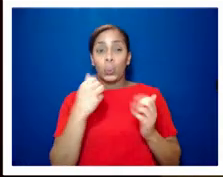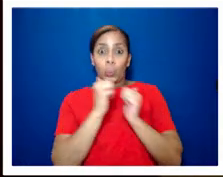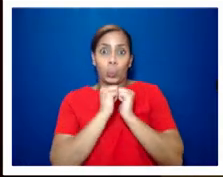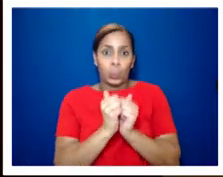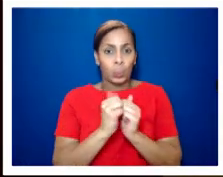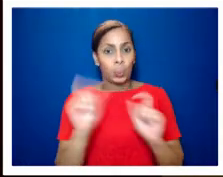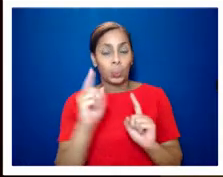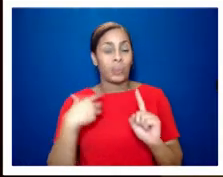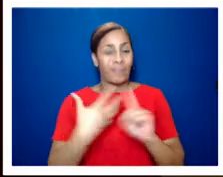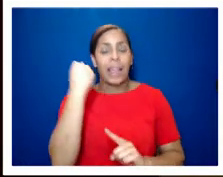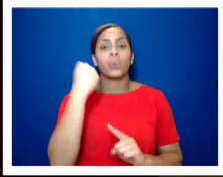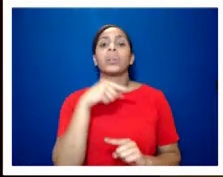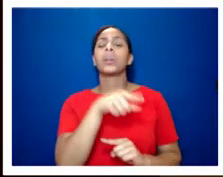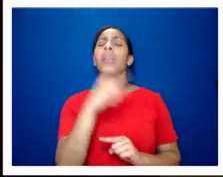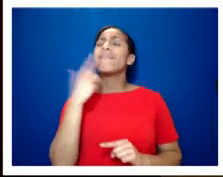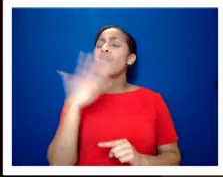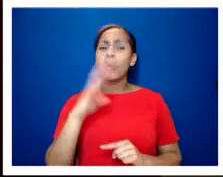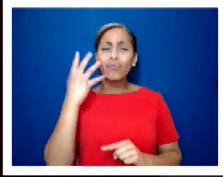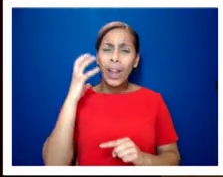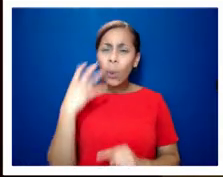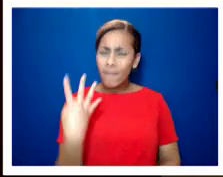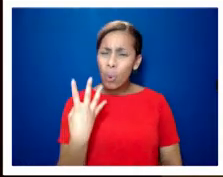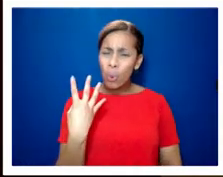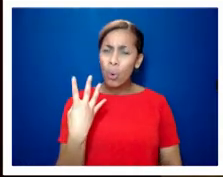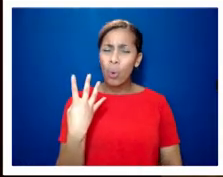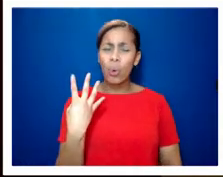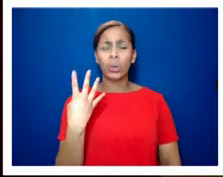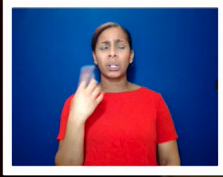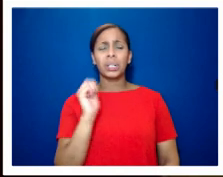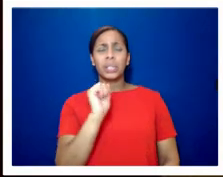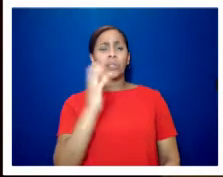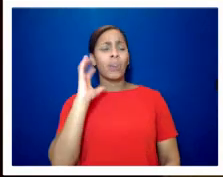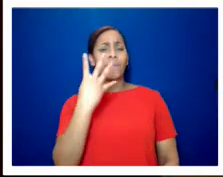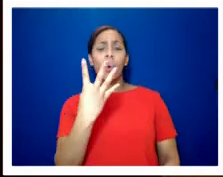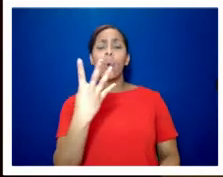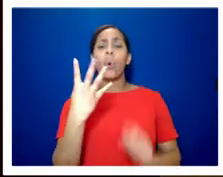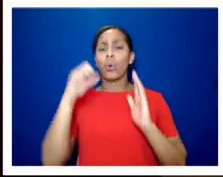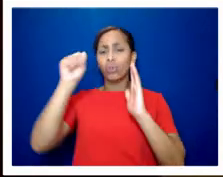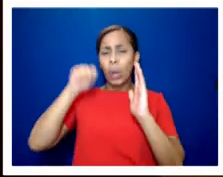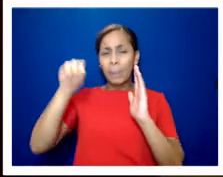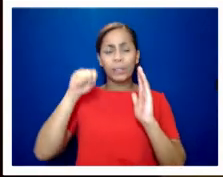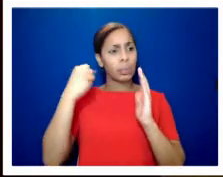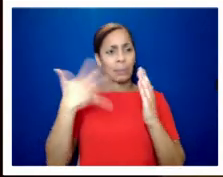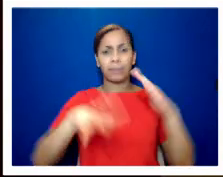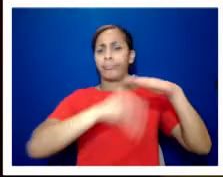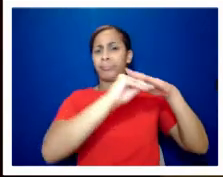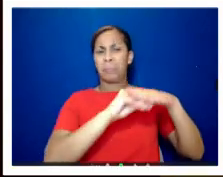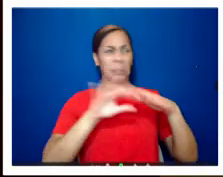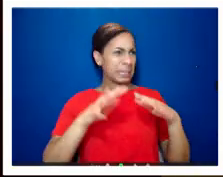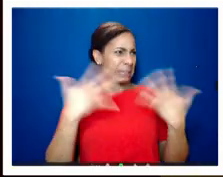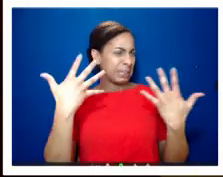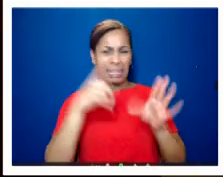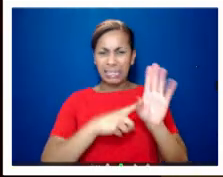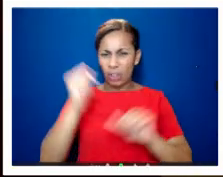um kind of sort of documentary um that that had been put out um about 10 years or so ago and that